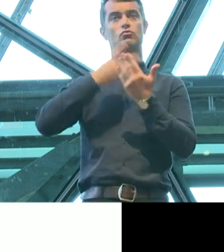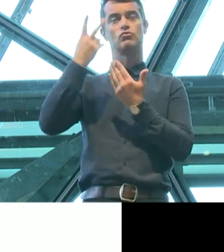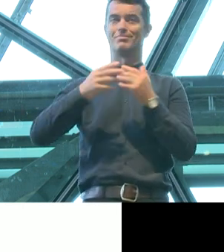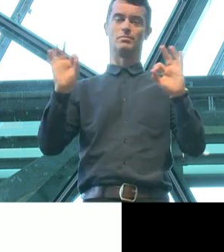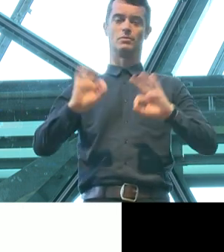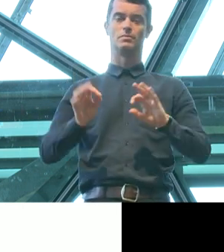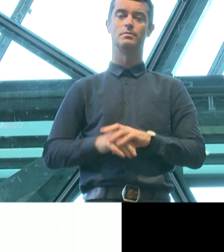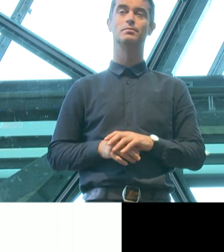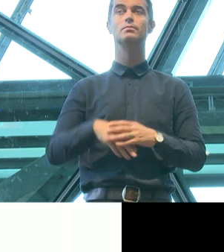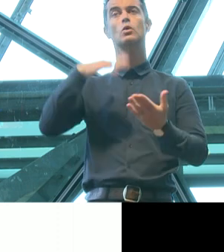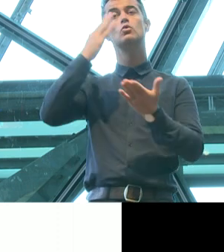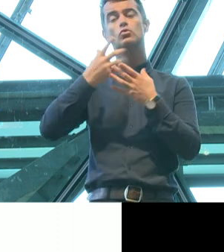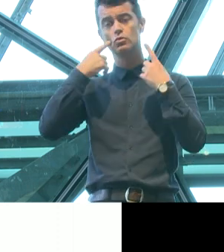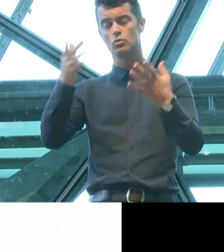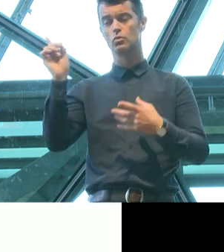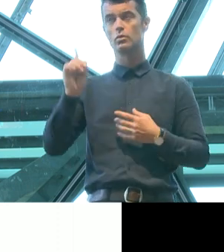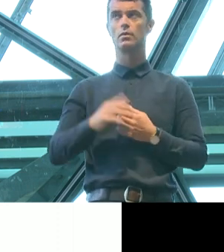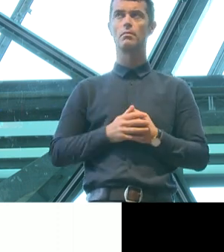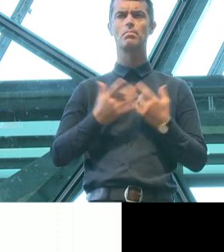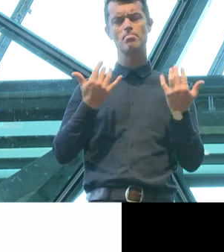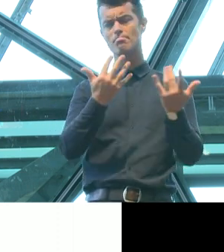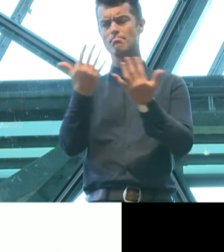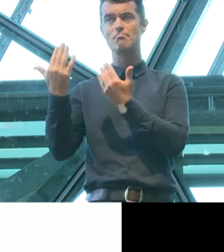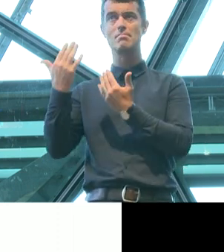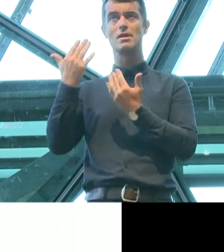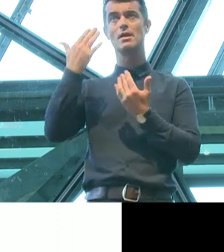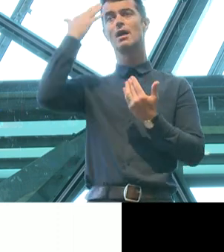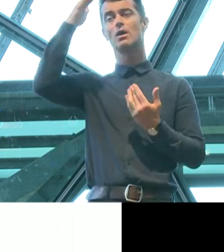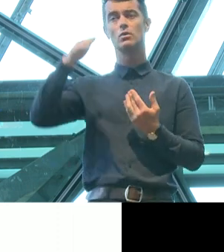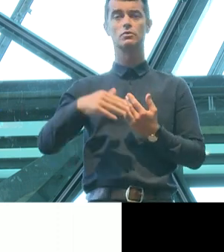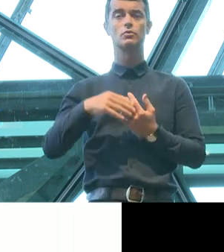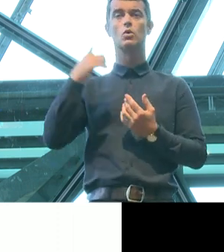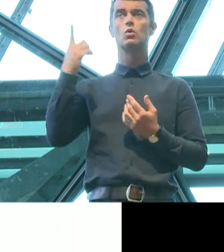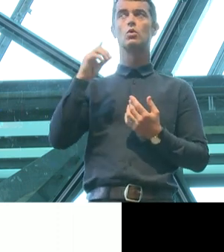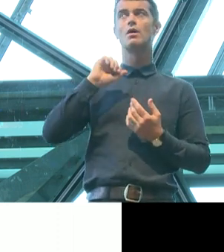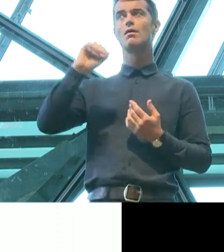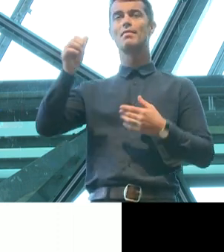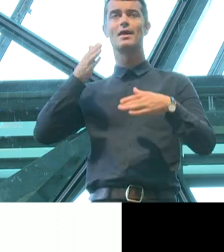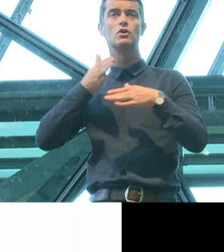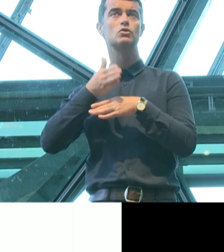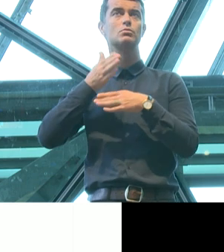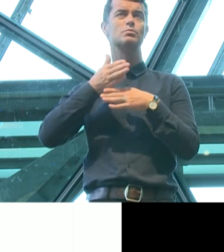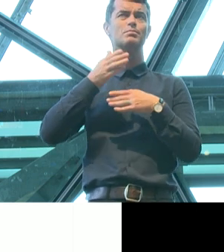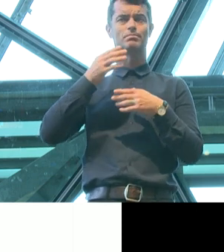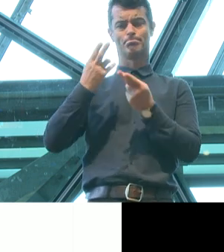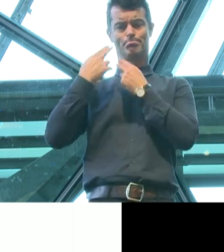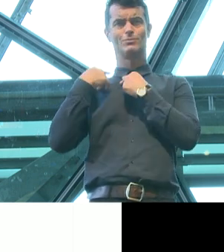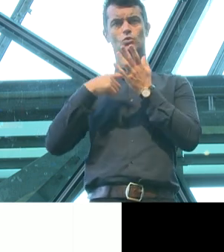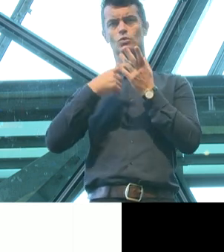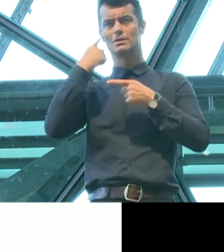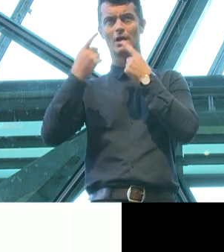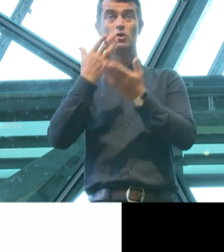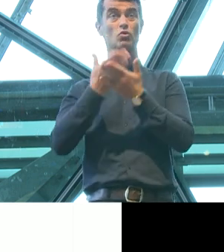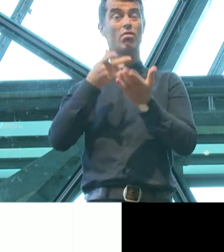What it really showed me was that many adults, whose career it is to tell stories, failed in their duty of care in this